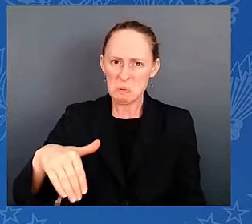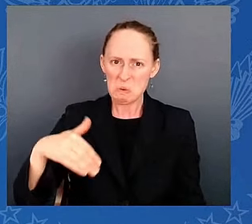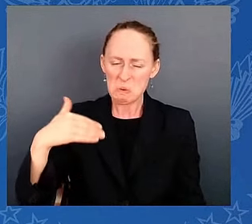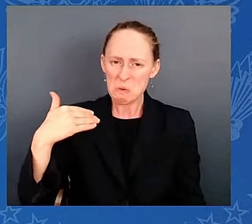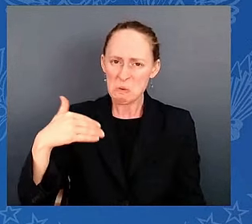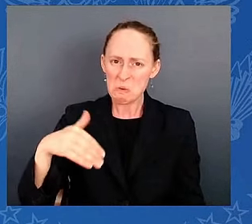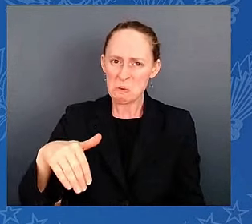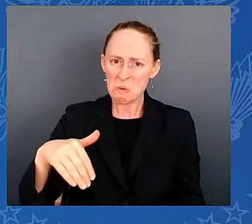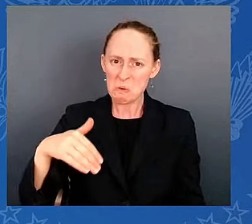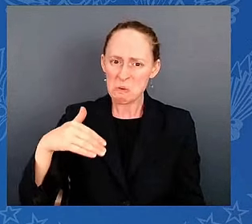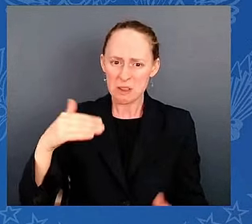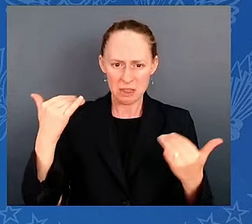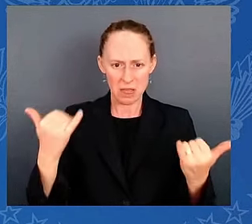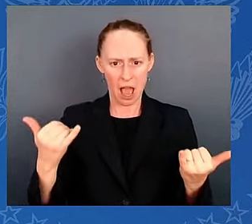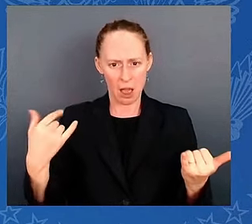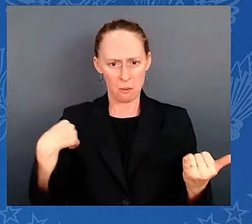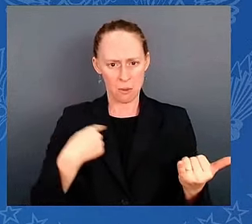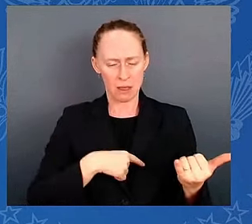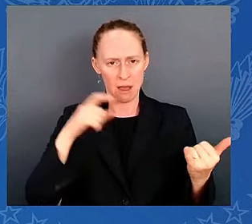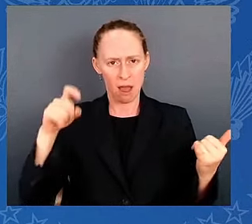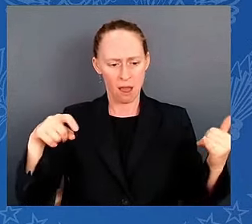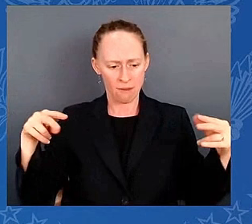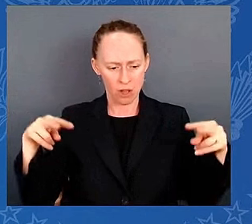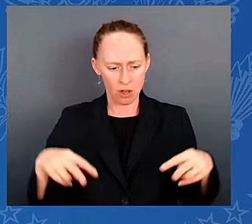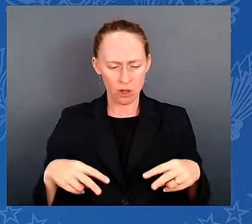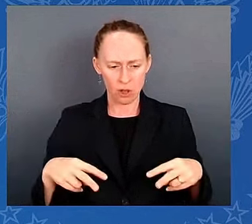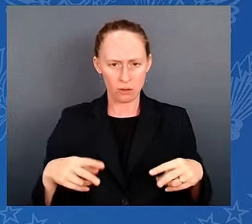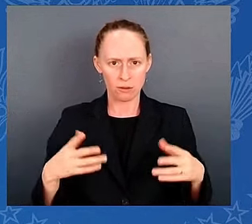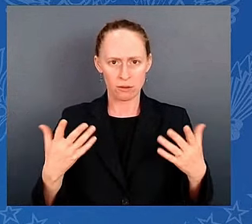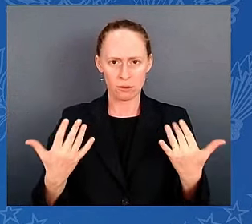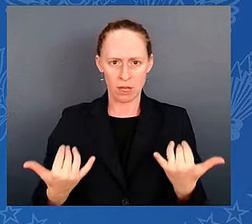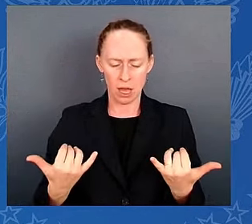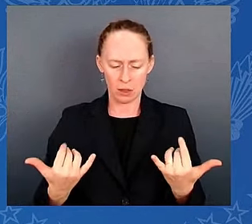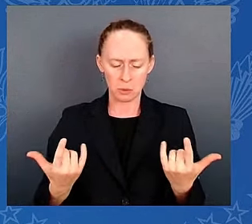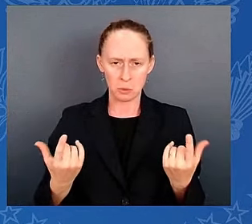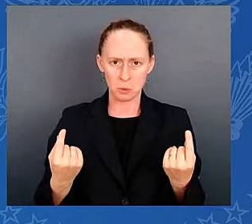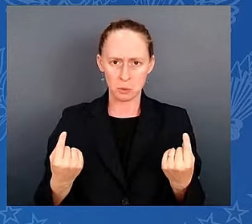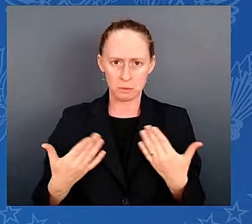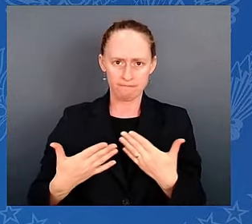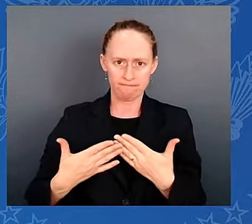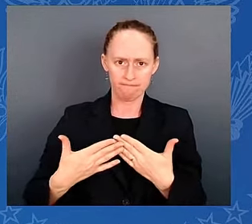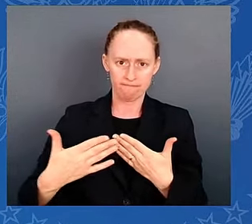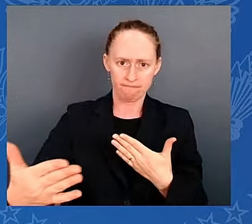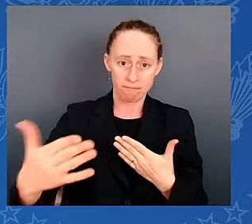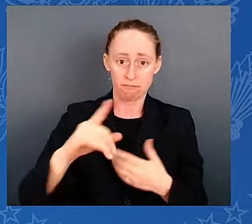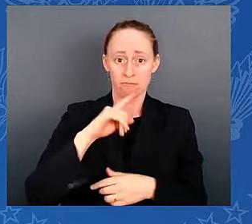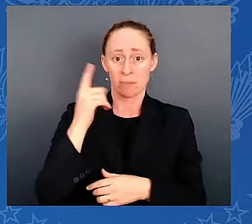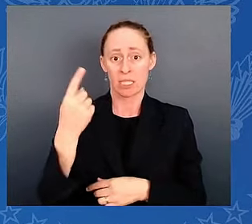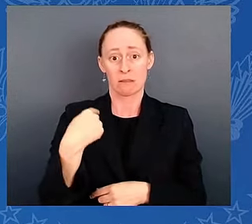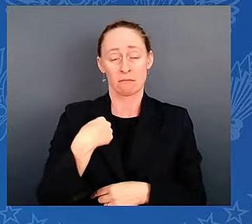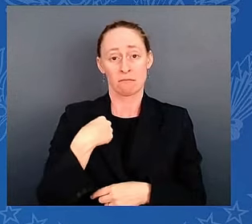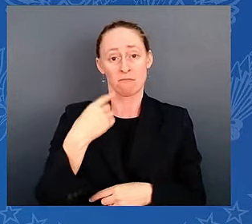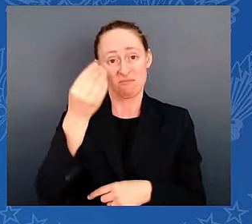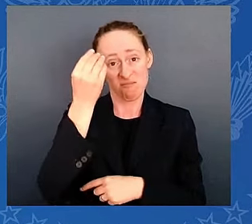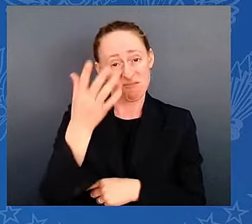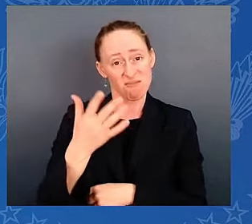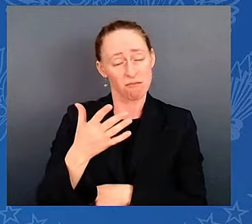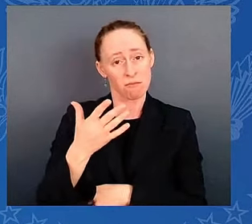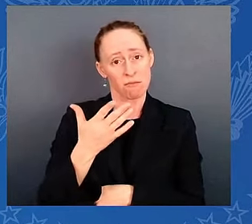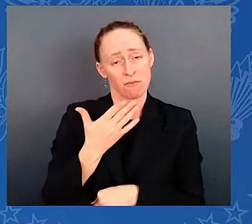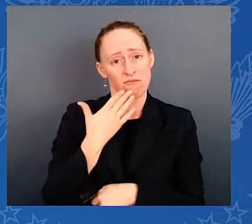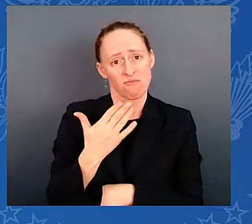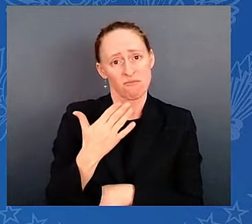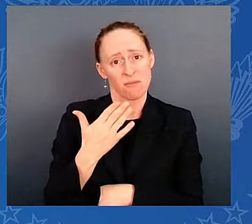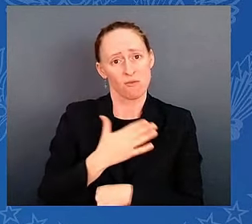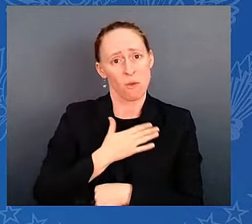Thankfully, former Trump is not seriously injured. I spoke to him last night, and I'm grateful he's doing well, and Jill and I keep